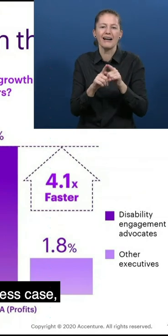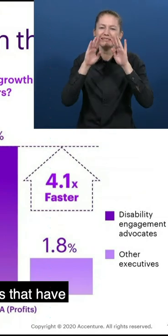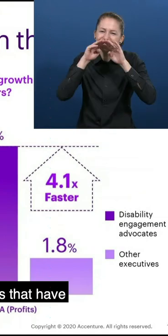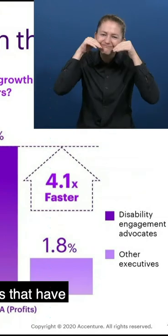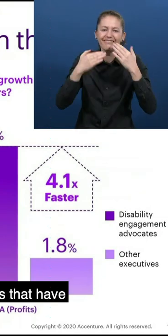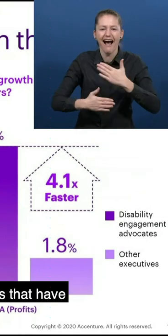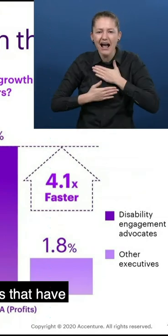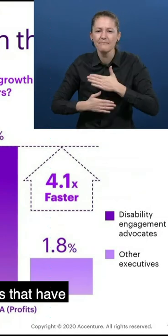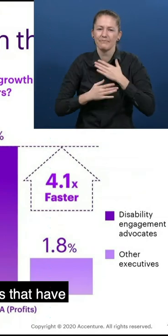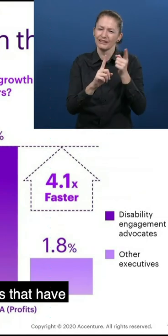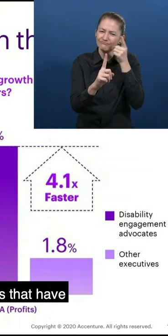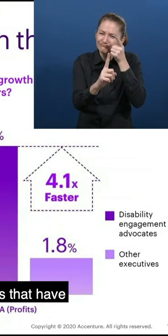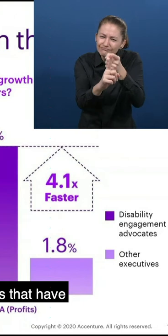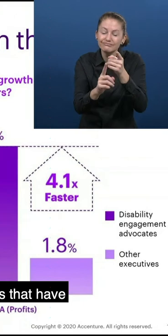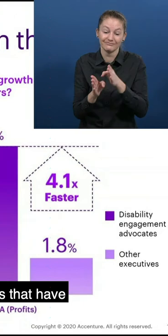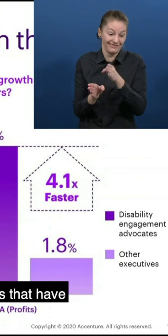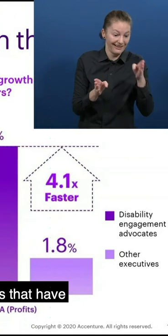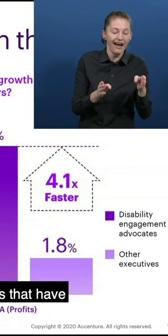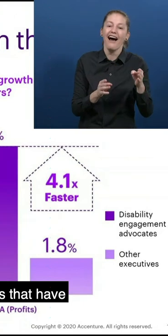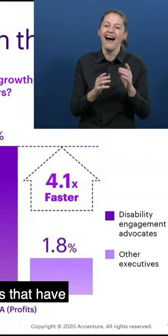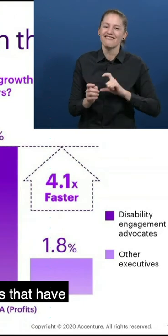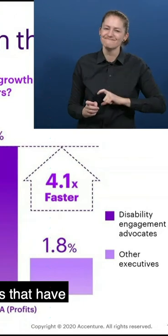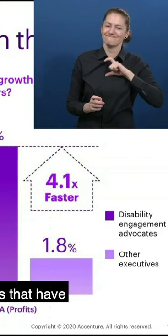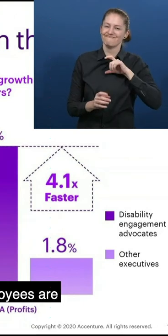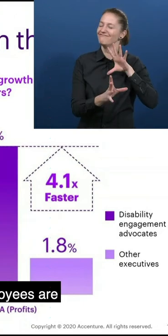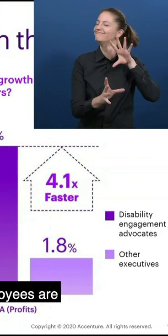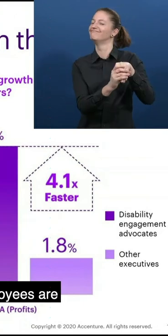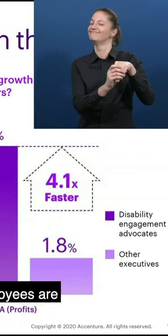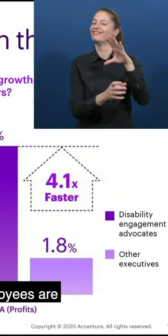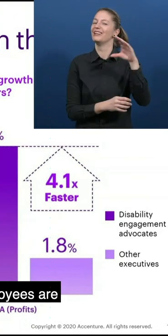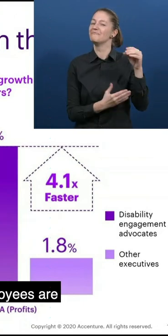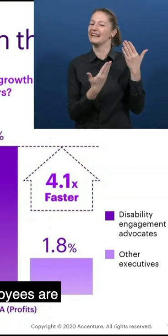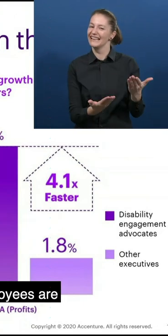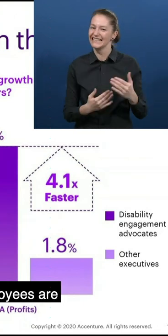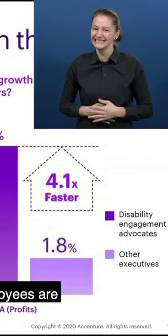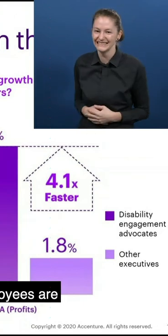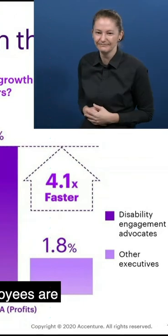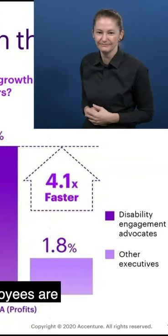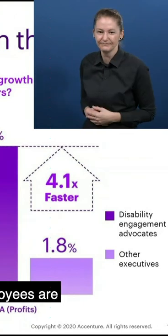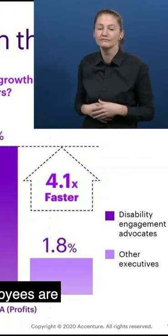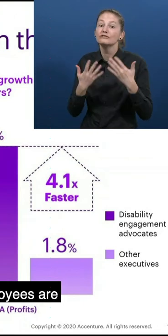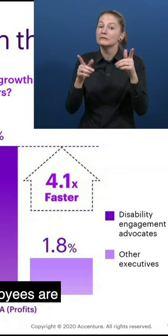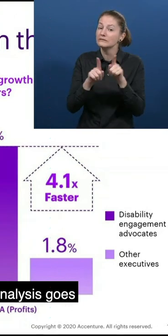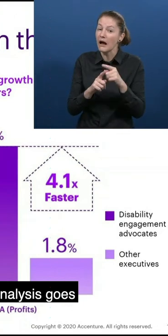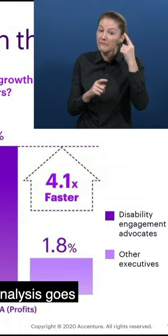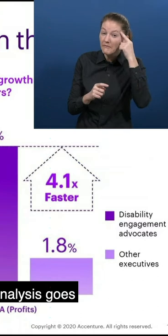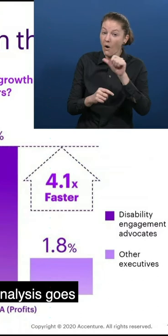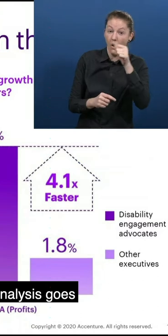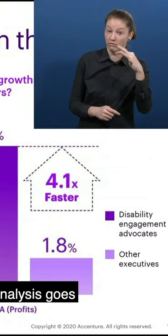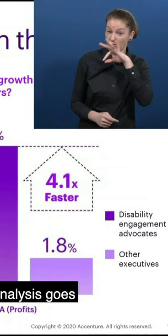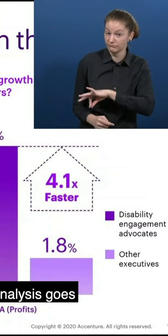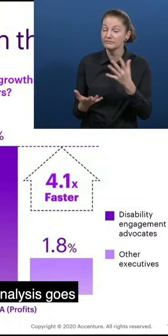business case as it were, well, we know there are a range of studies that have shown that teams are more productive when employees are engaged.